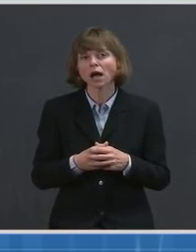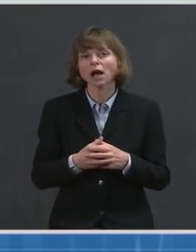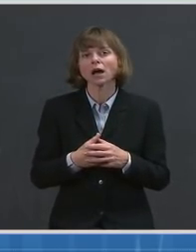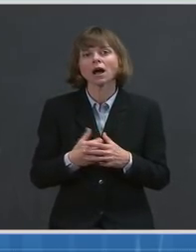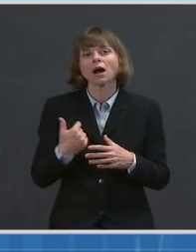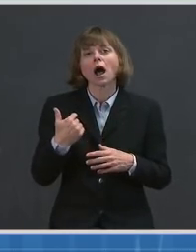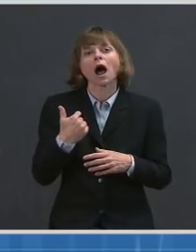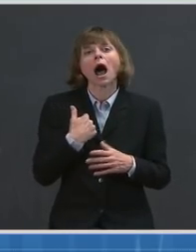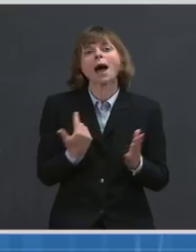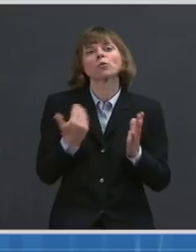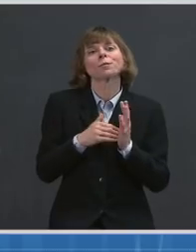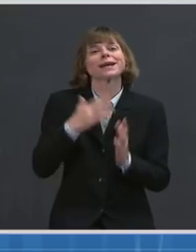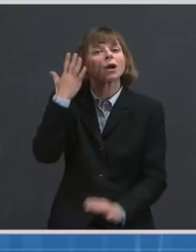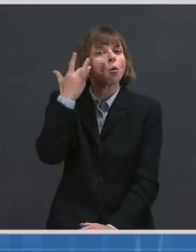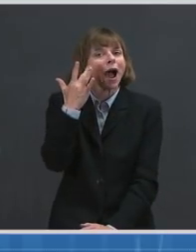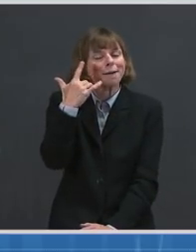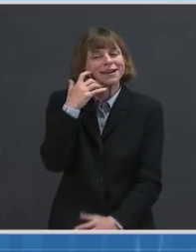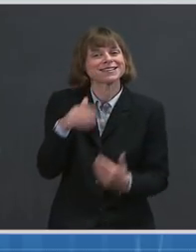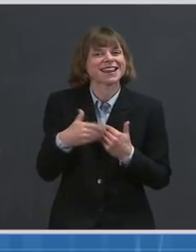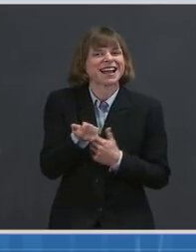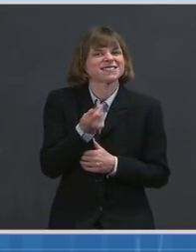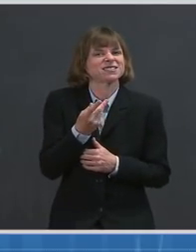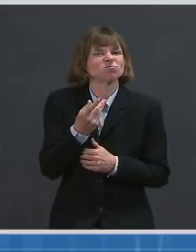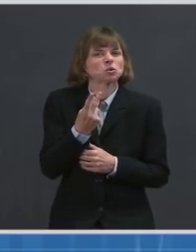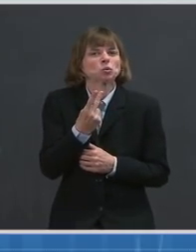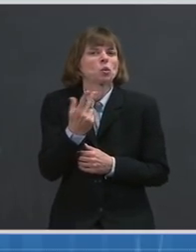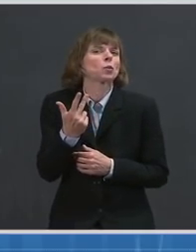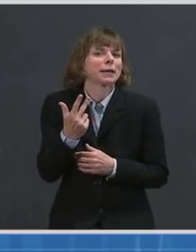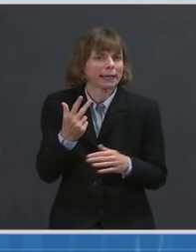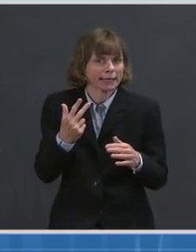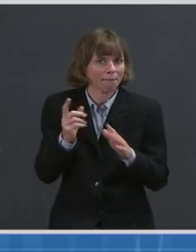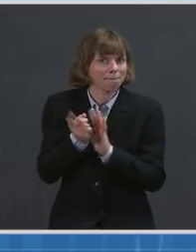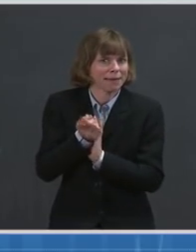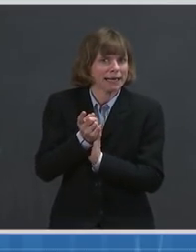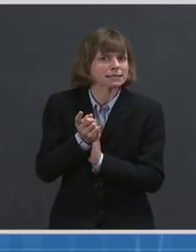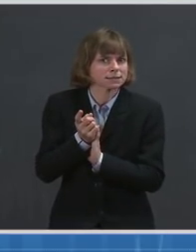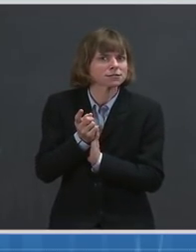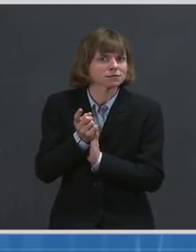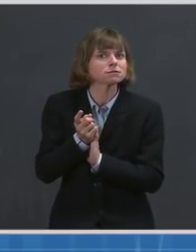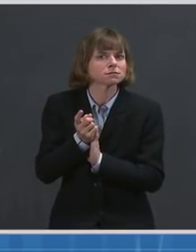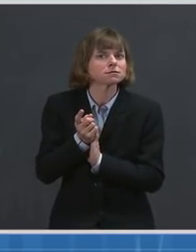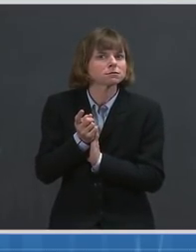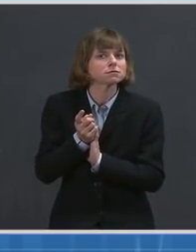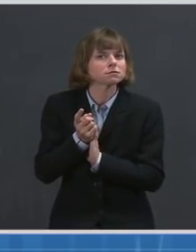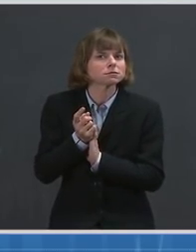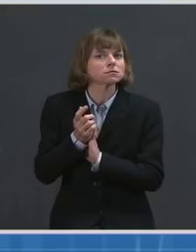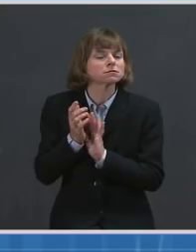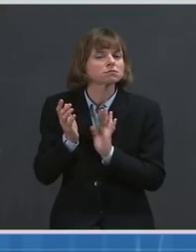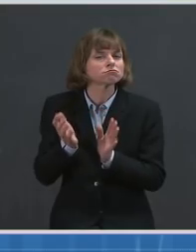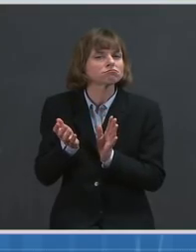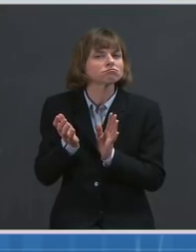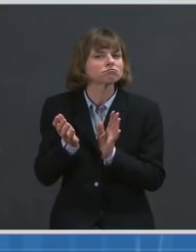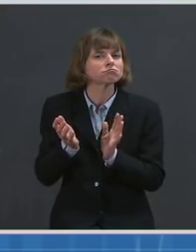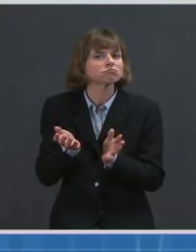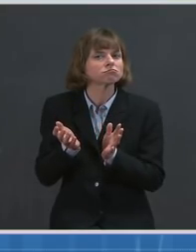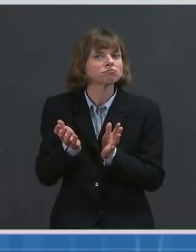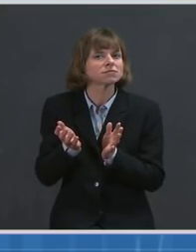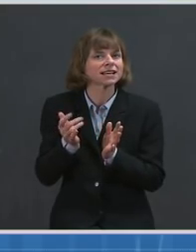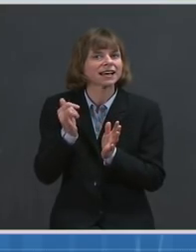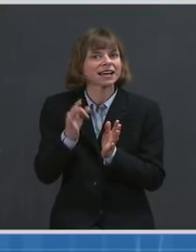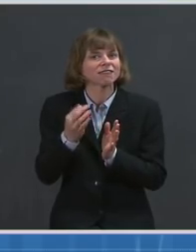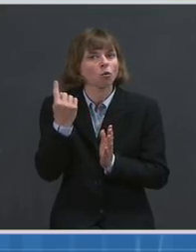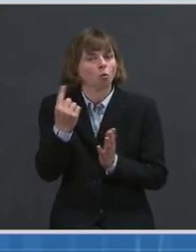the next two or three minutes relates to things that will be very useful if one consults the treatment